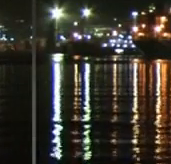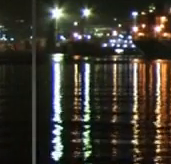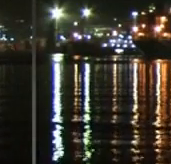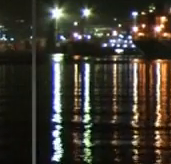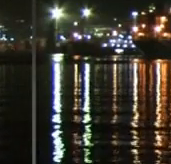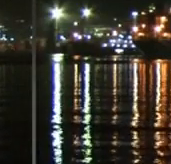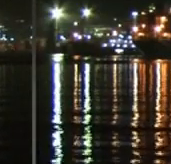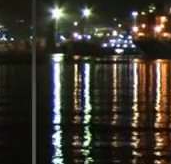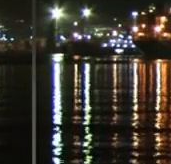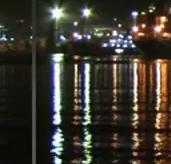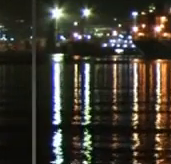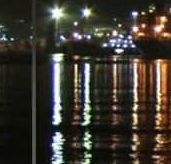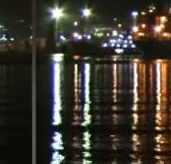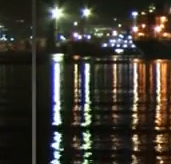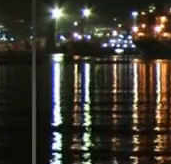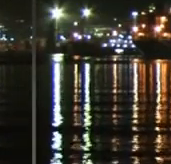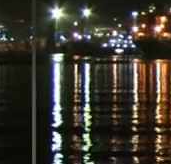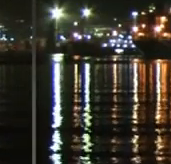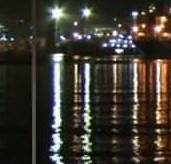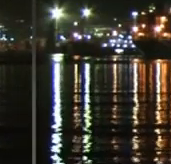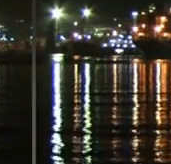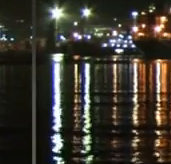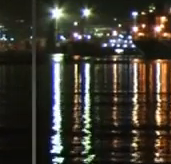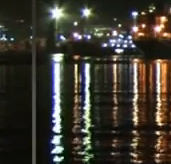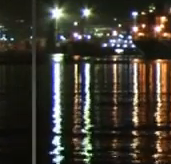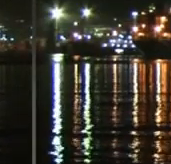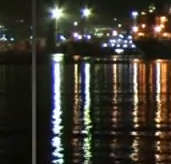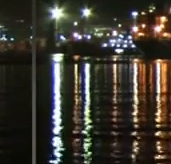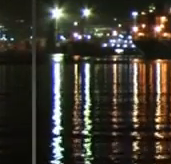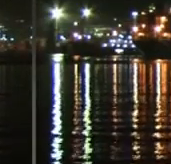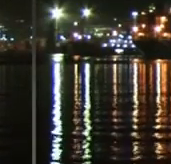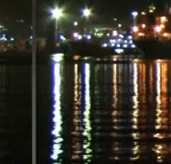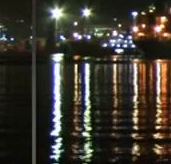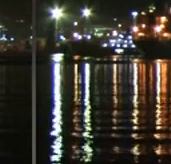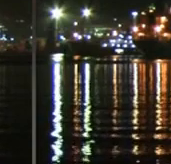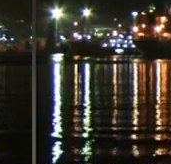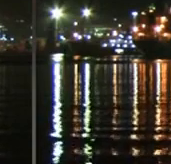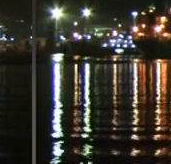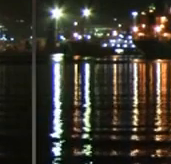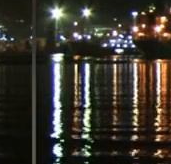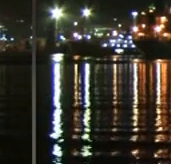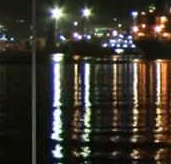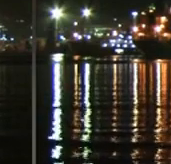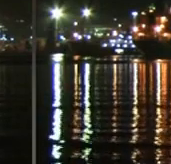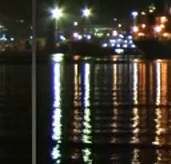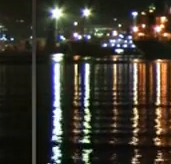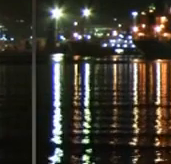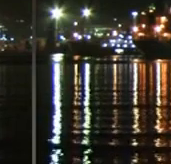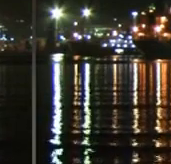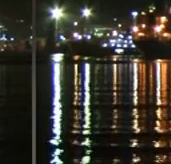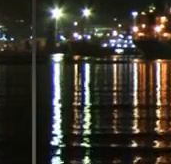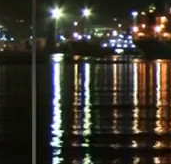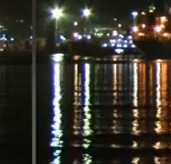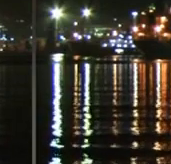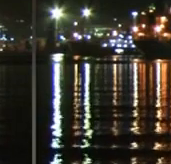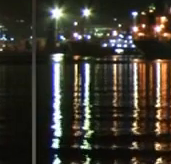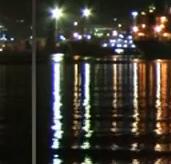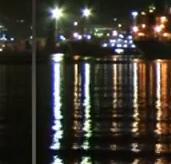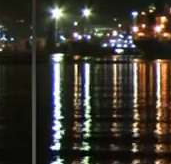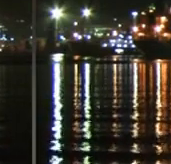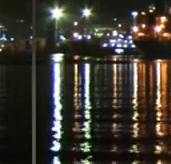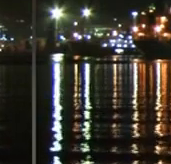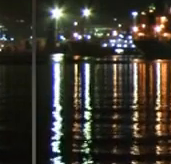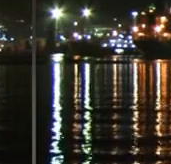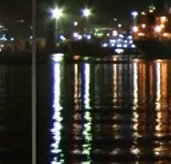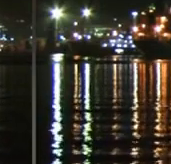In weather, it was a weak trough of low pressure, with associated cloud and showers affecting the northern, eastern and interior of the larger islands.